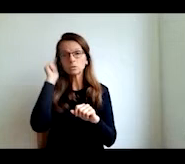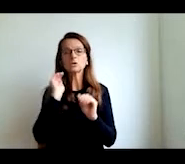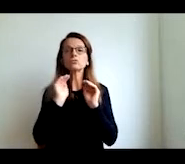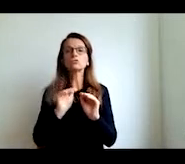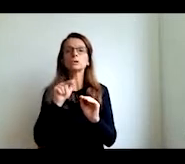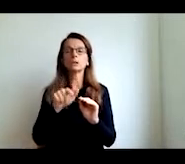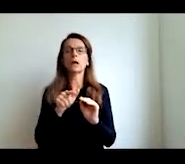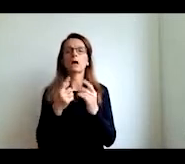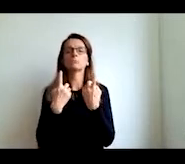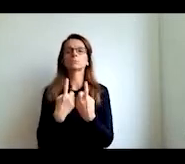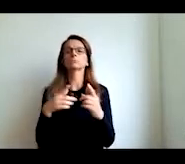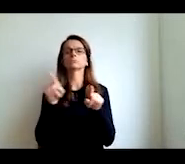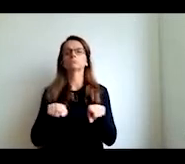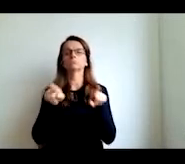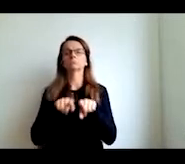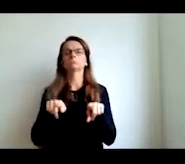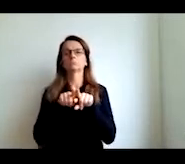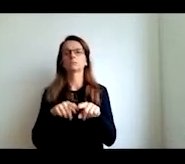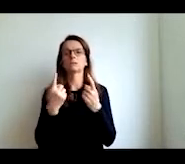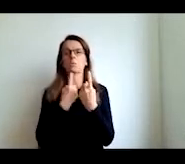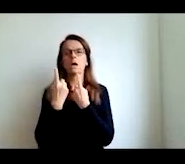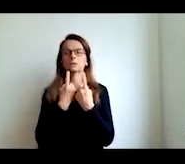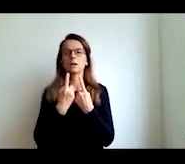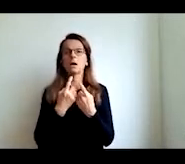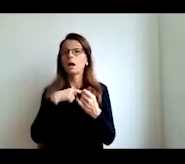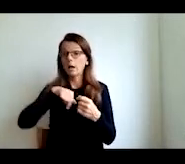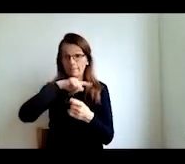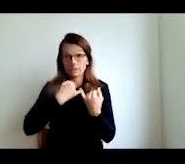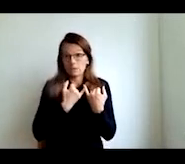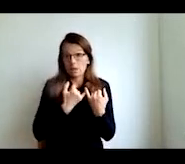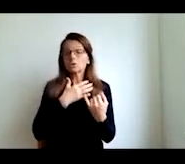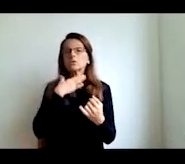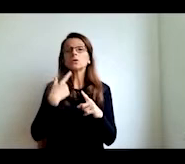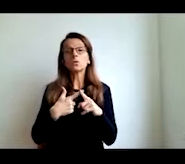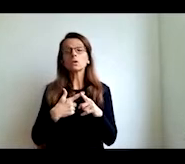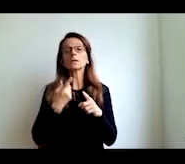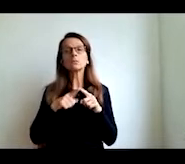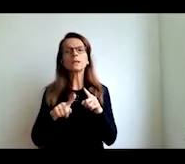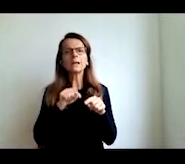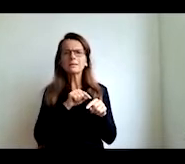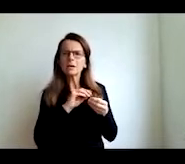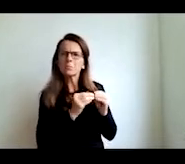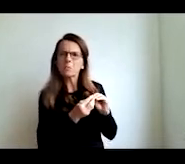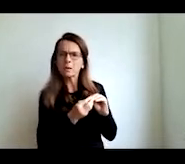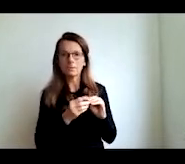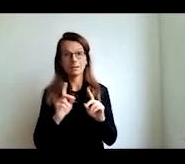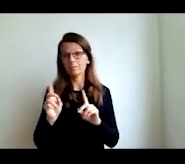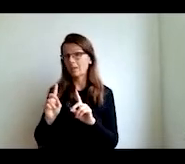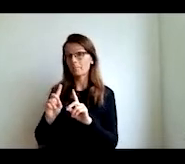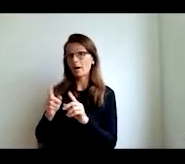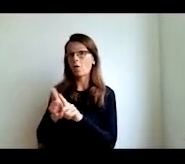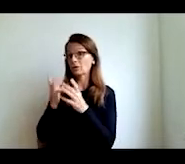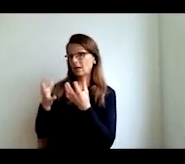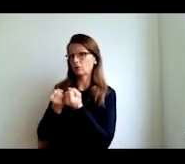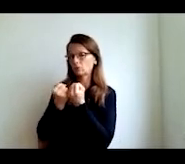solution you know we get very anxious when our children no longer learn what was very important for us or we get